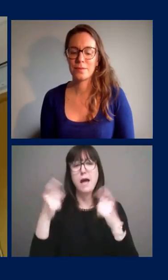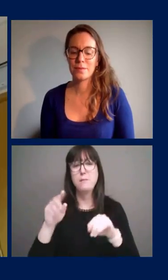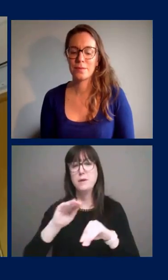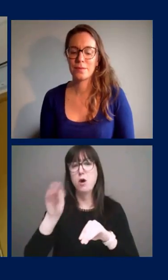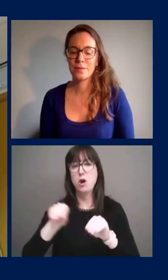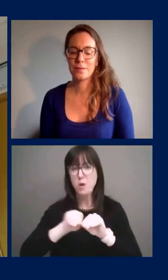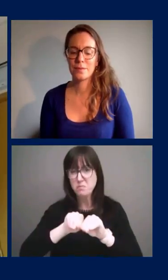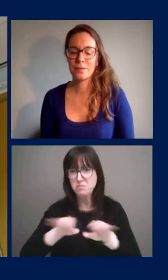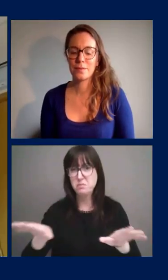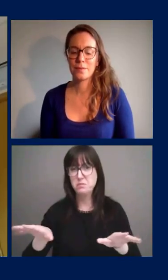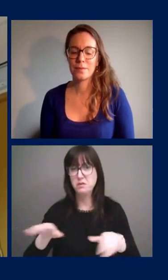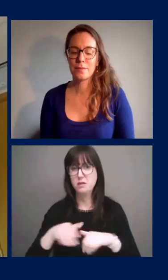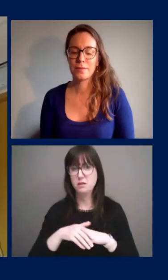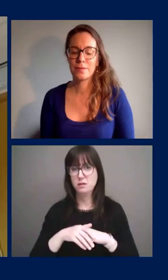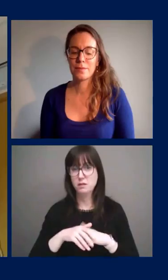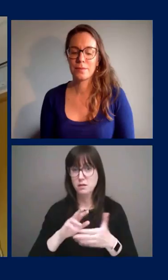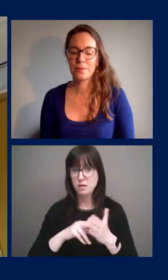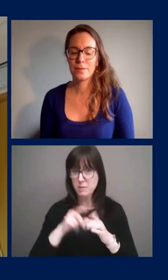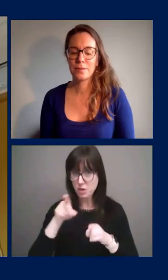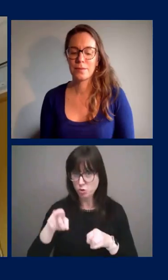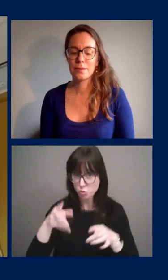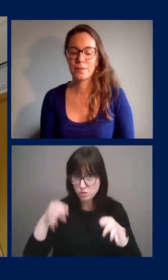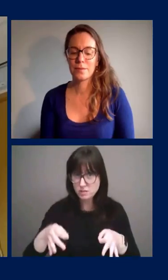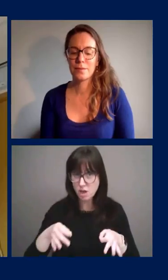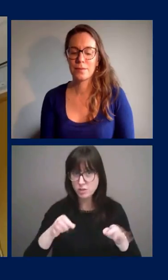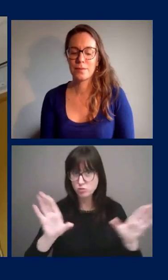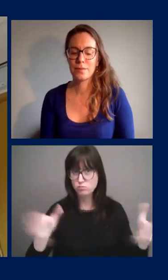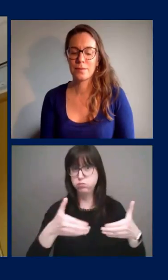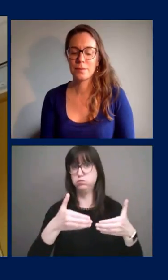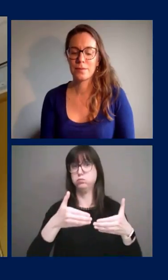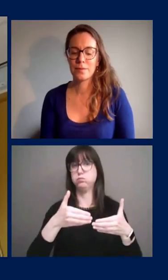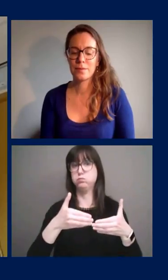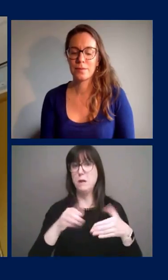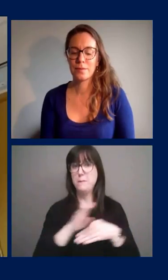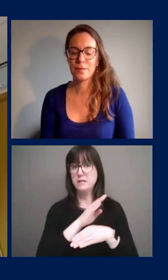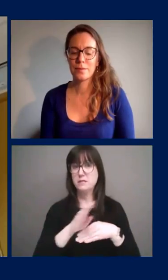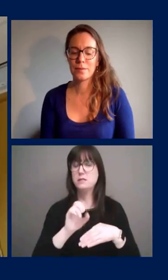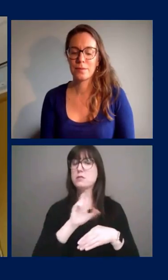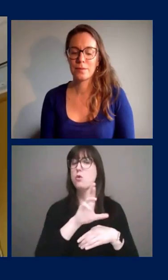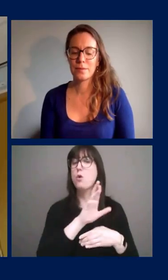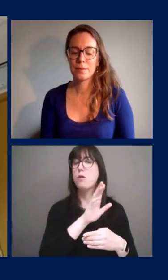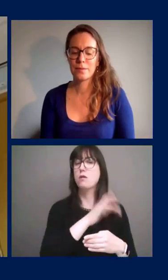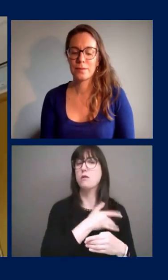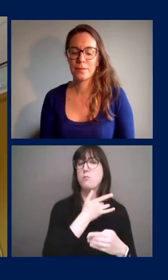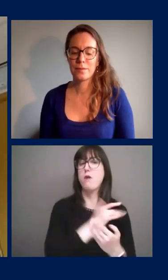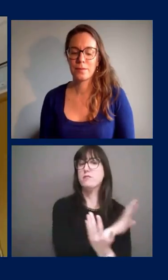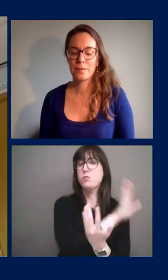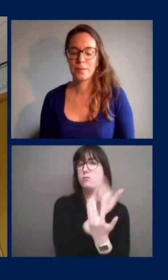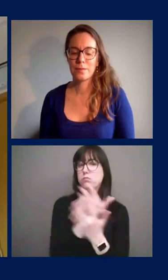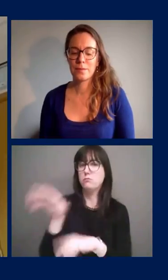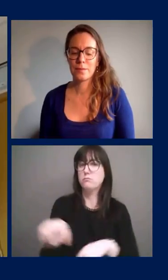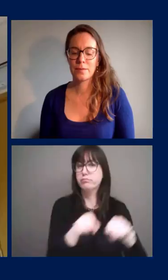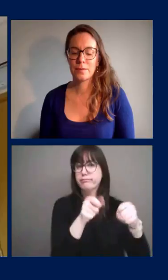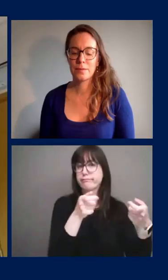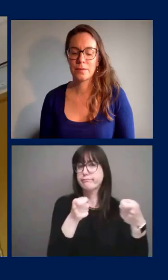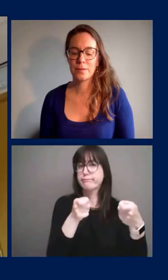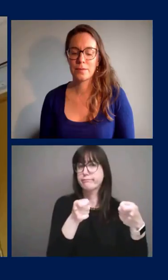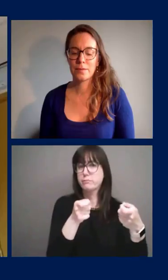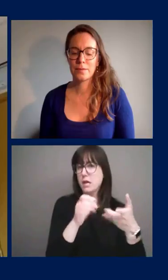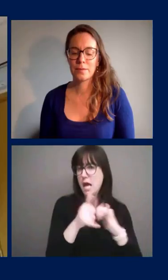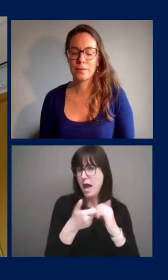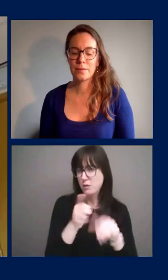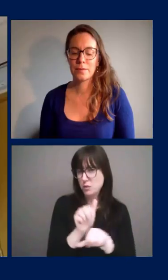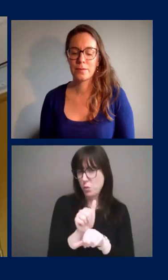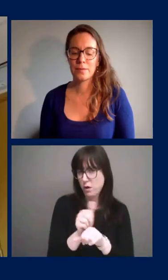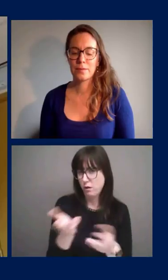be your decision to sort of slam the door again or would the province have to step in I'm just wondering how that would how that would